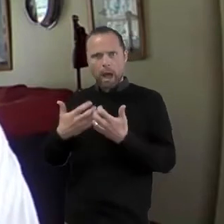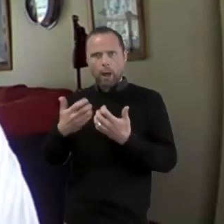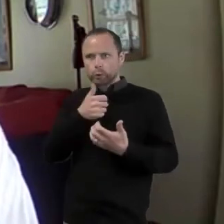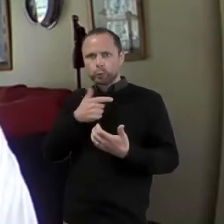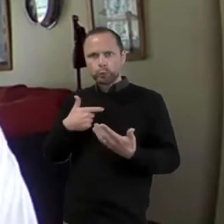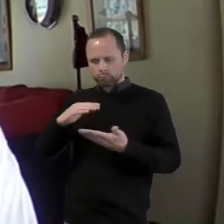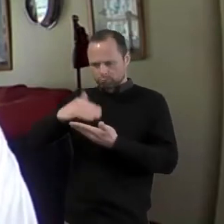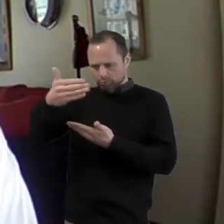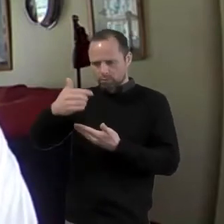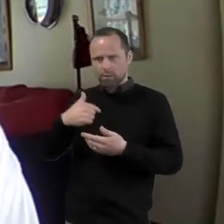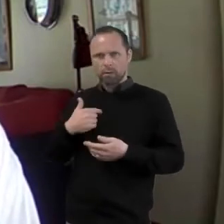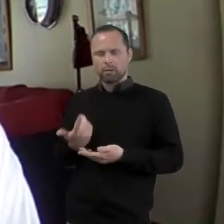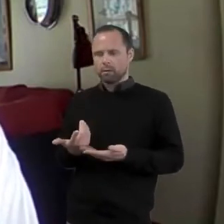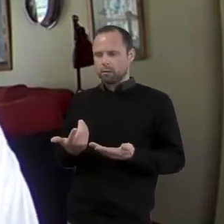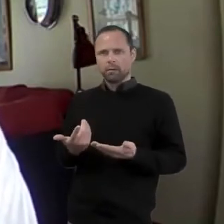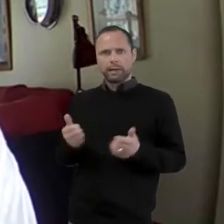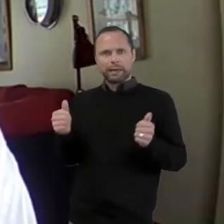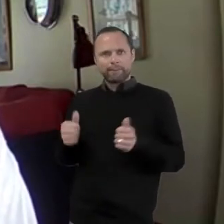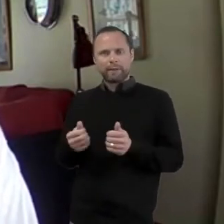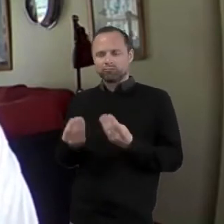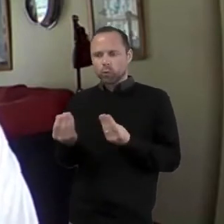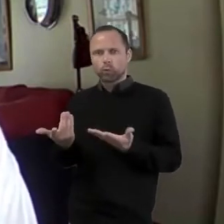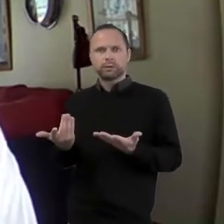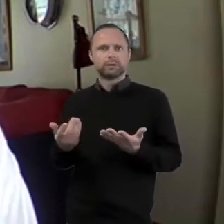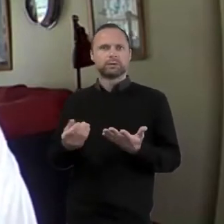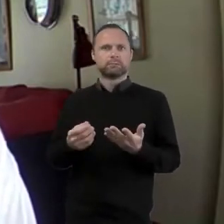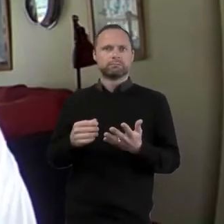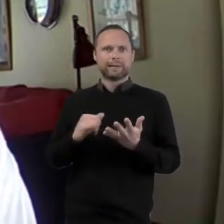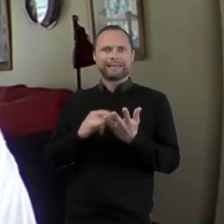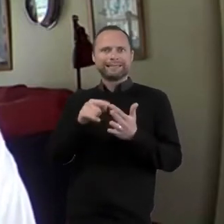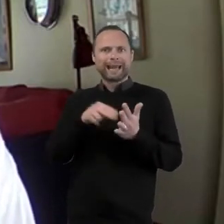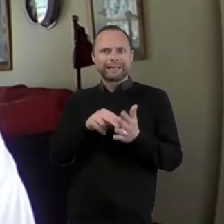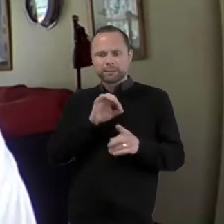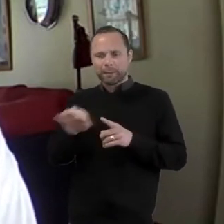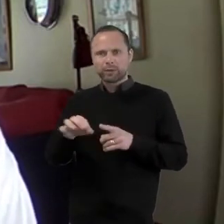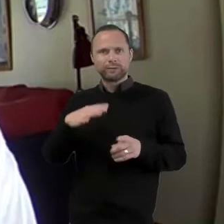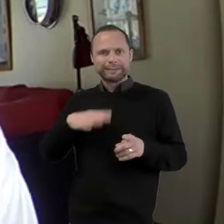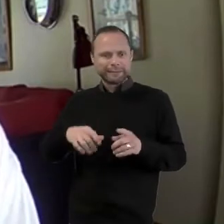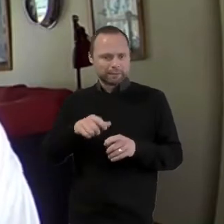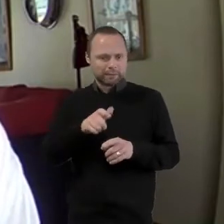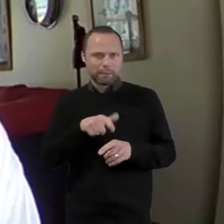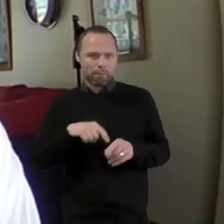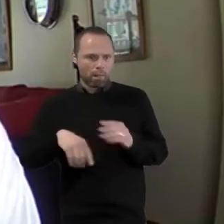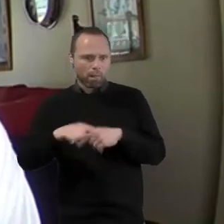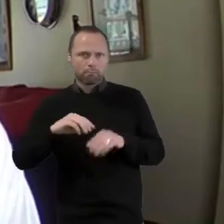special educational needs, overwhelming screen fatigue and basic boredom.